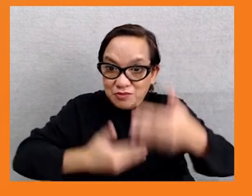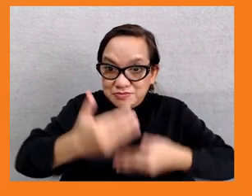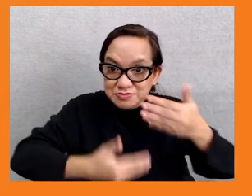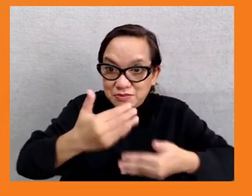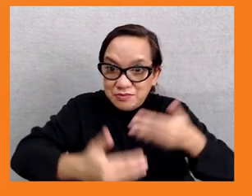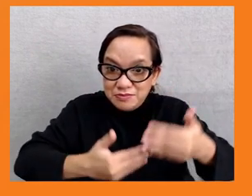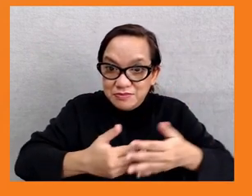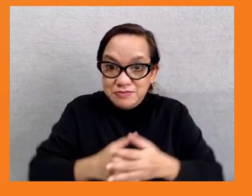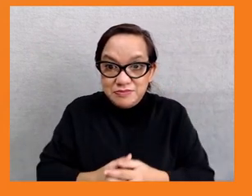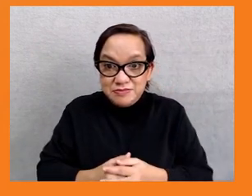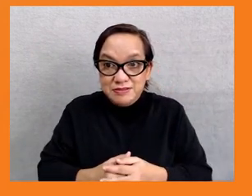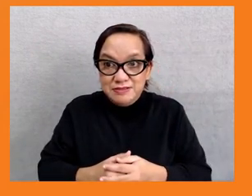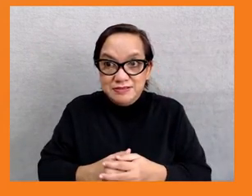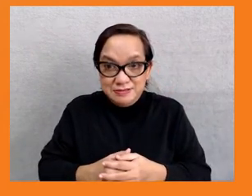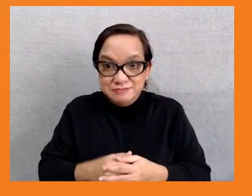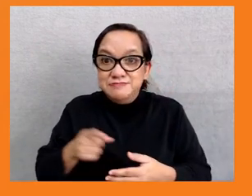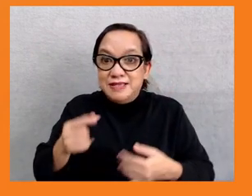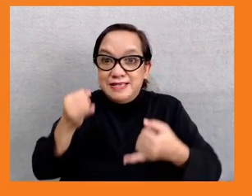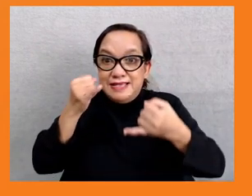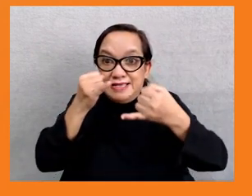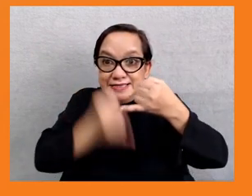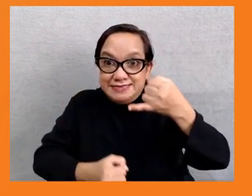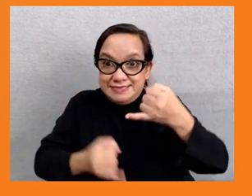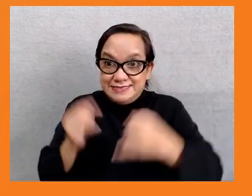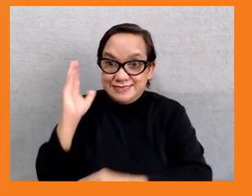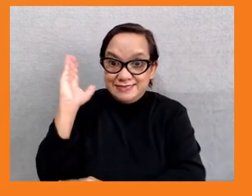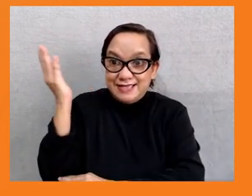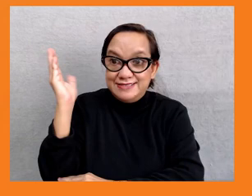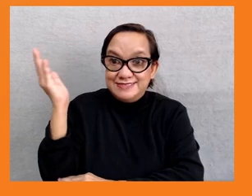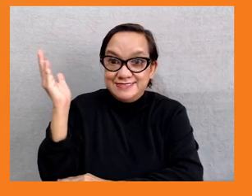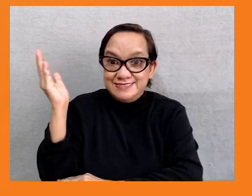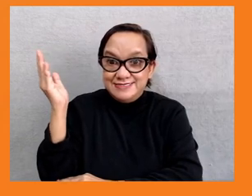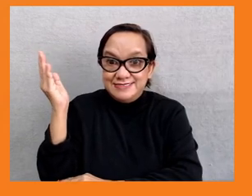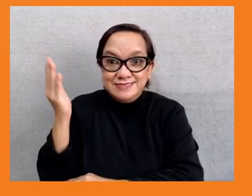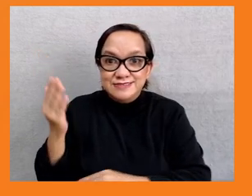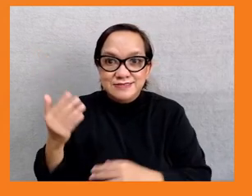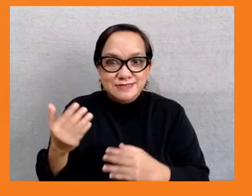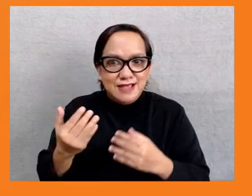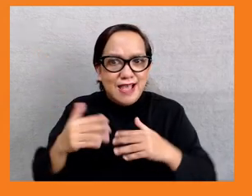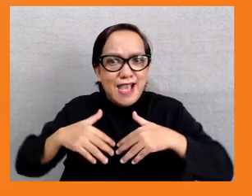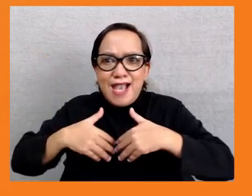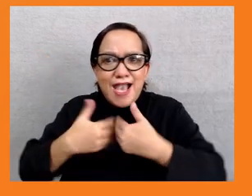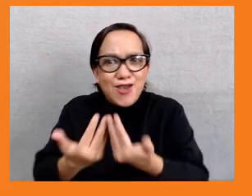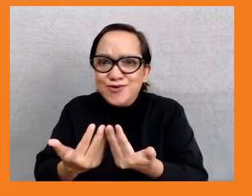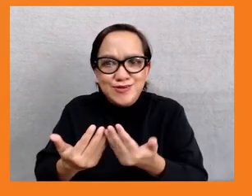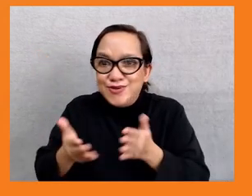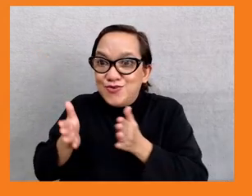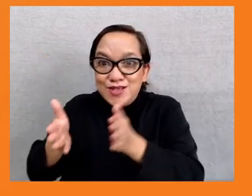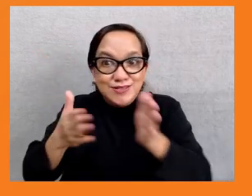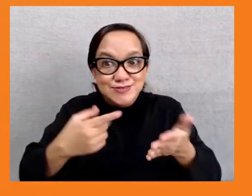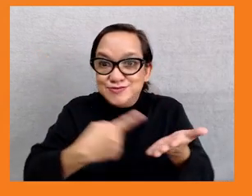options to tackle inequality? Here, I know I'm running out of time, but I'm going to borrow some of Albert's time because he was under time.